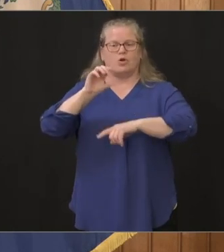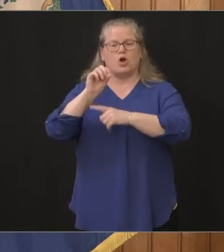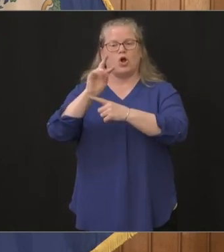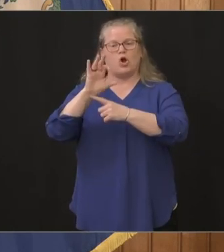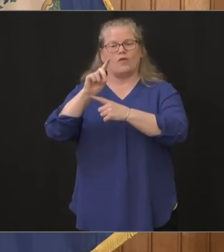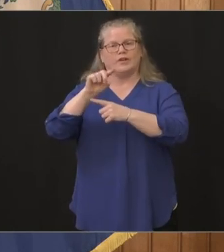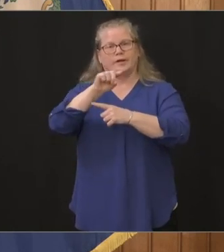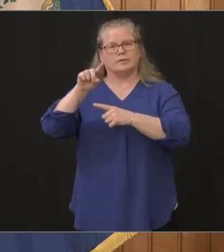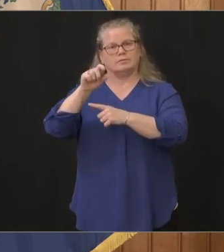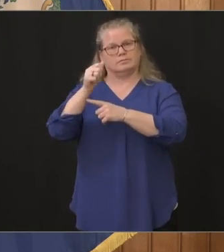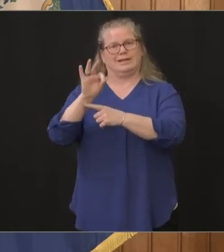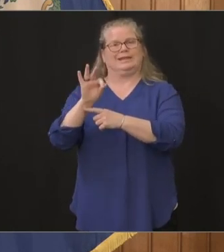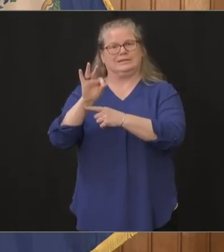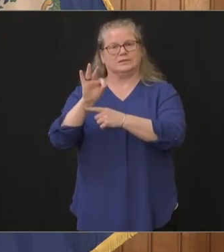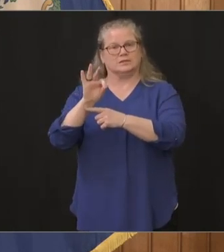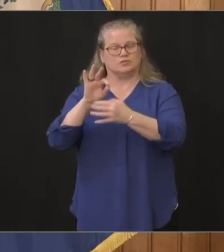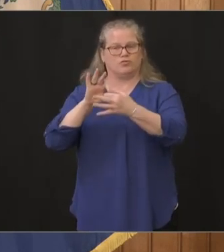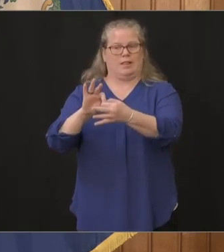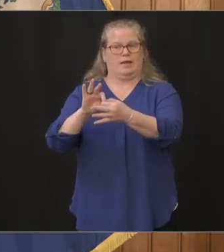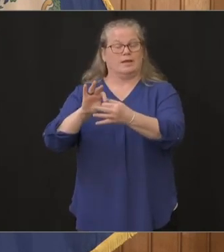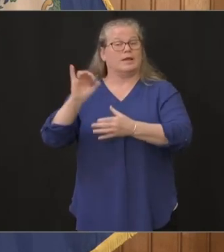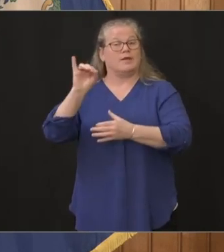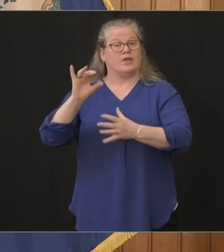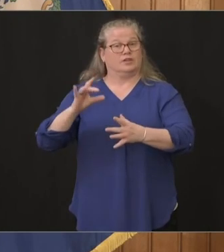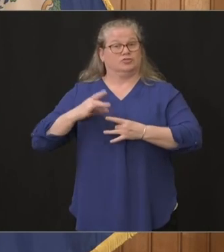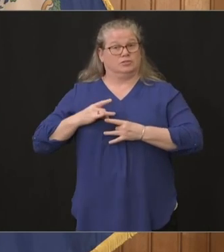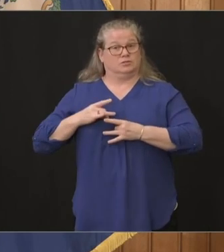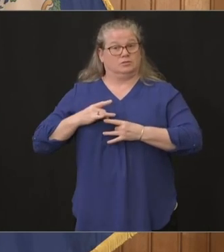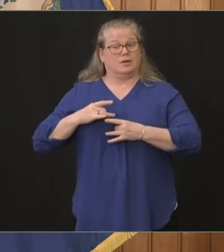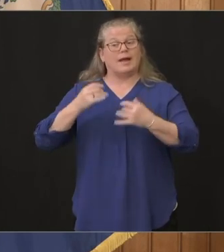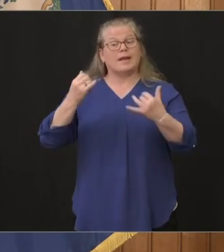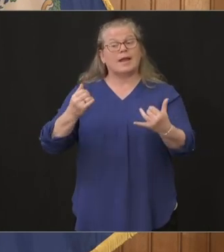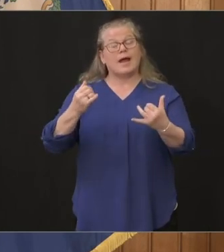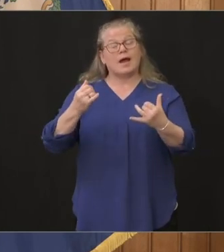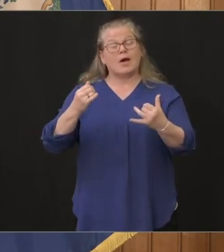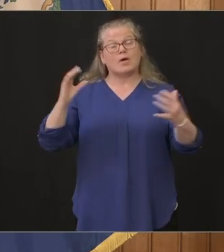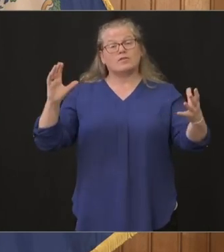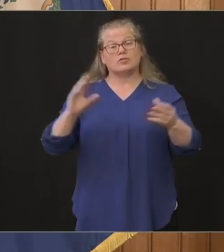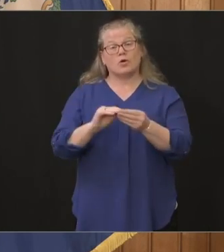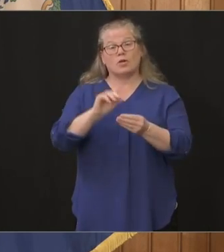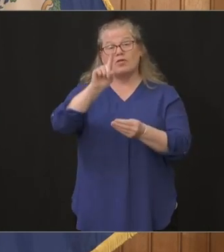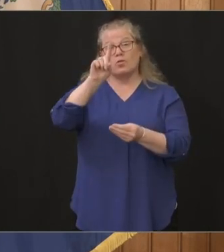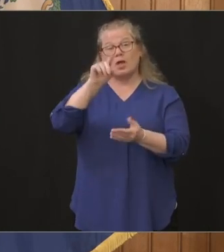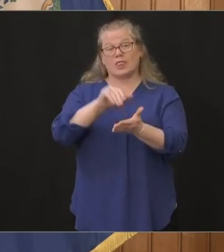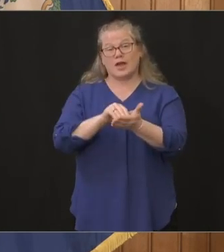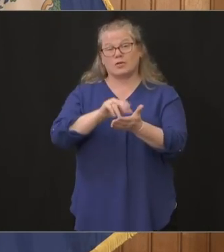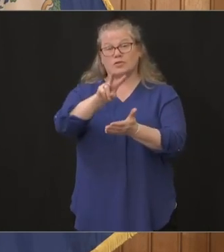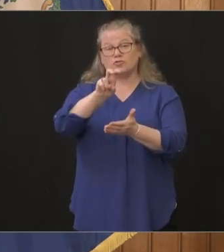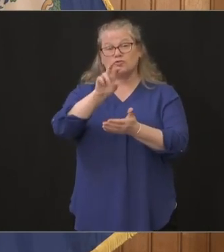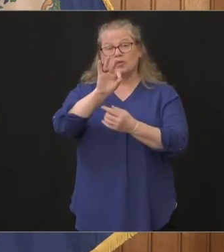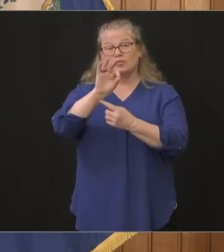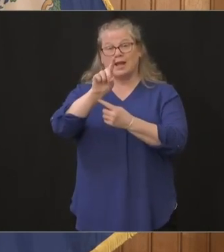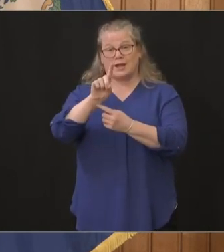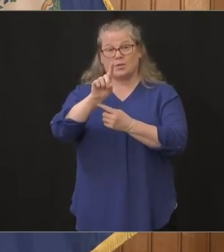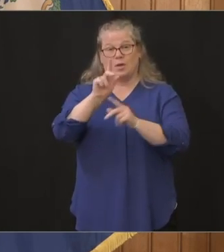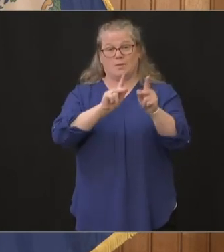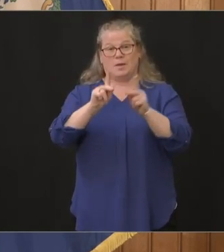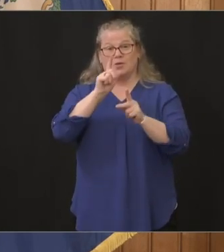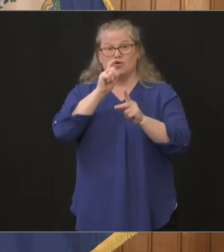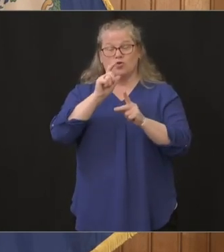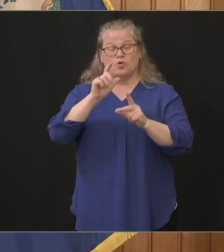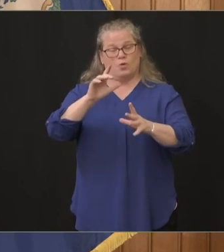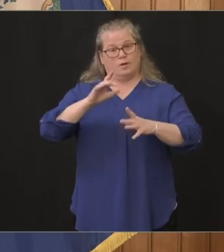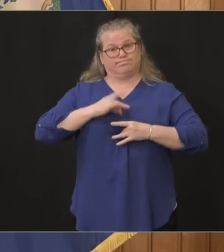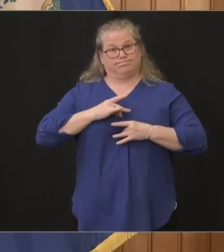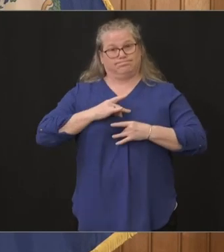later we have 1,291 folks who have been infected in this